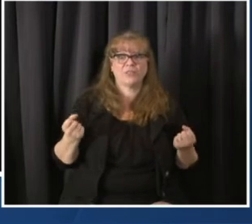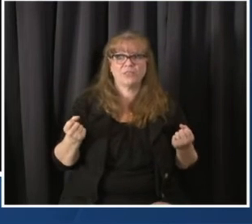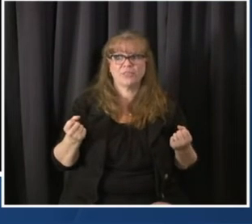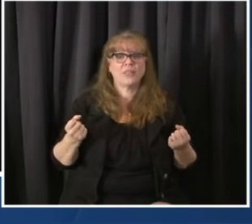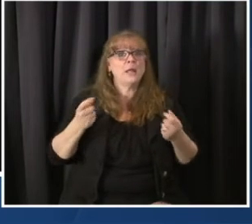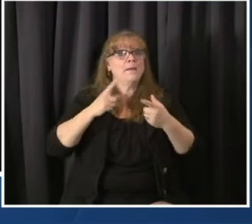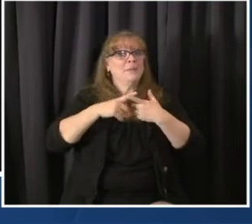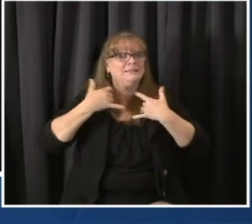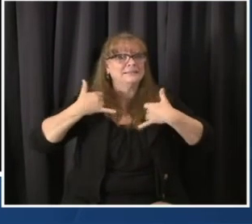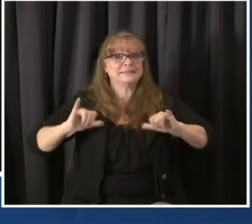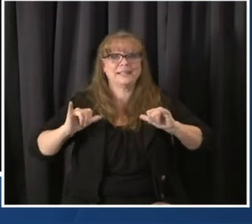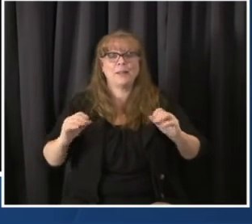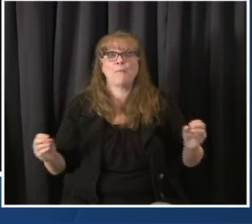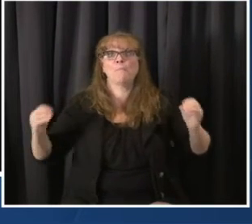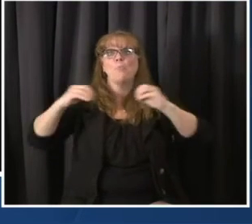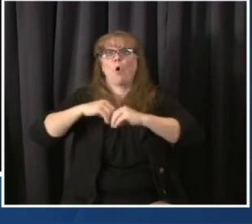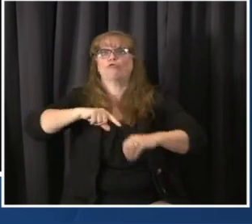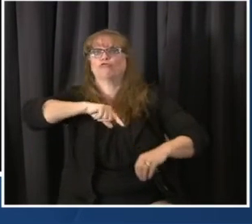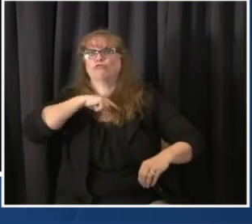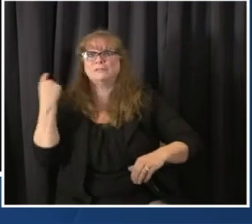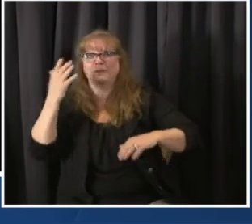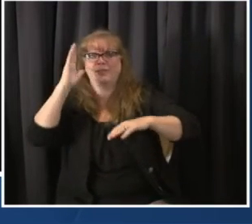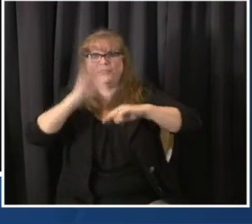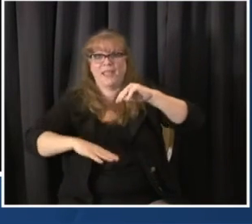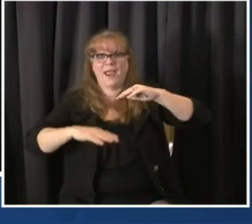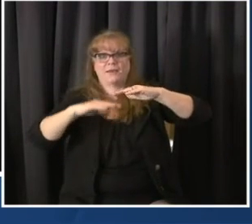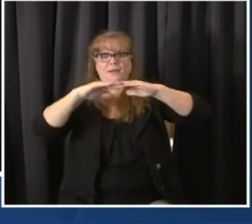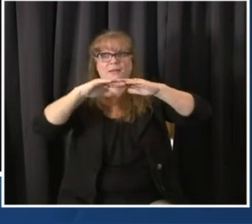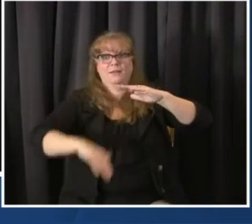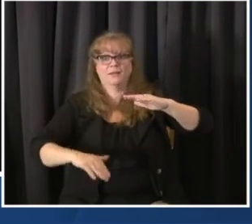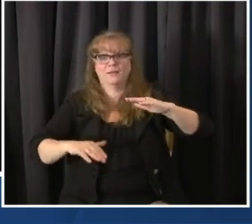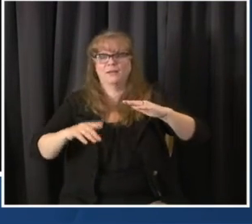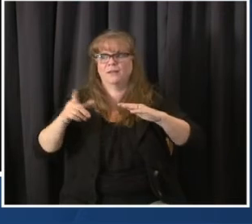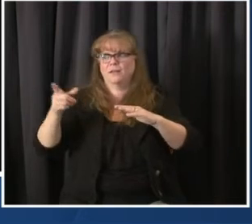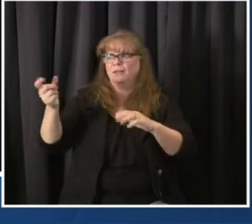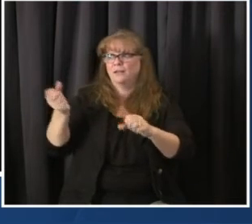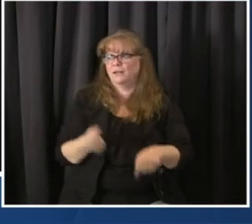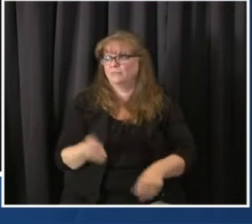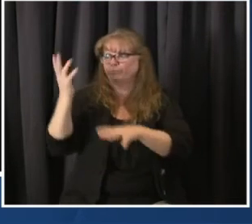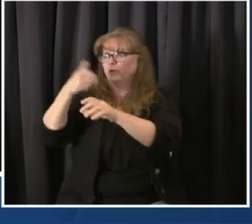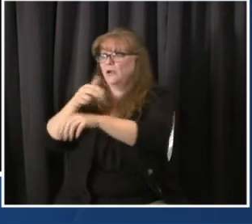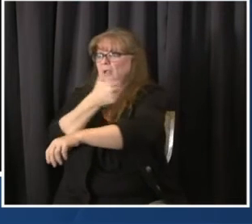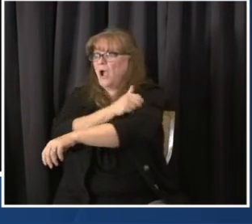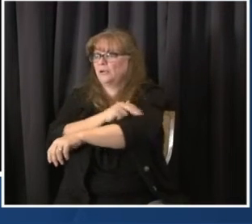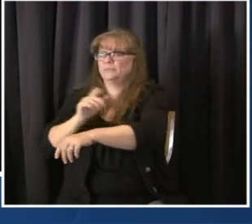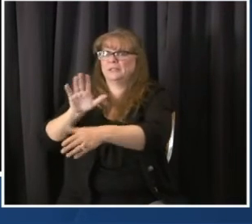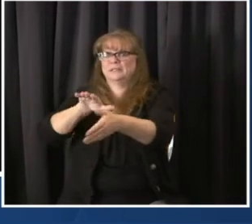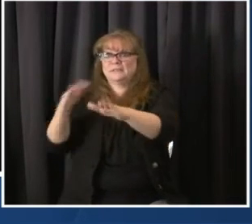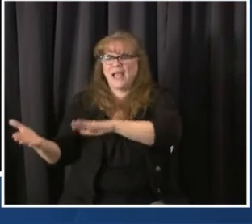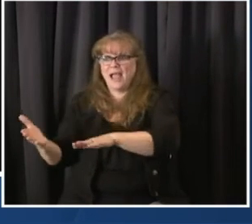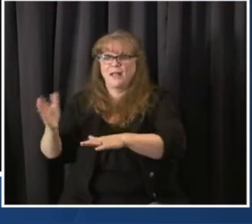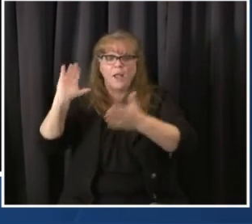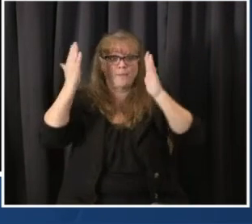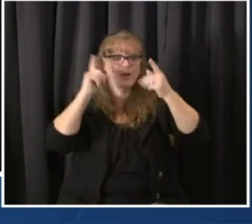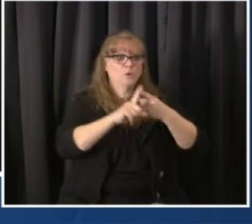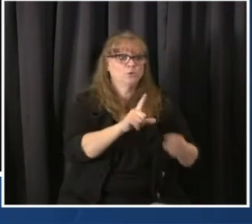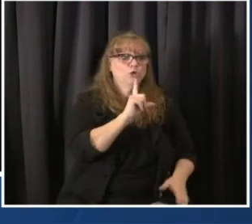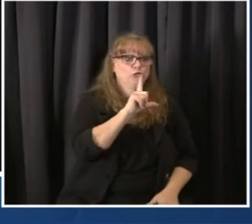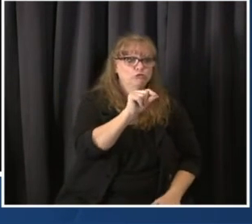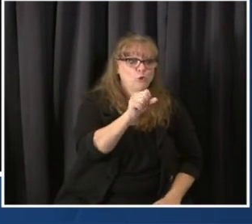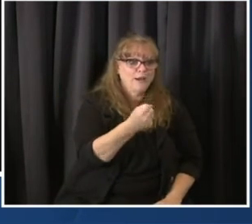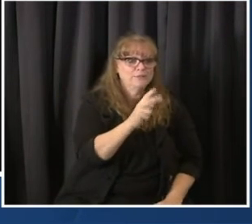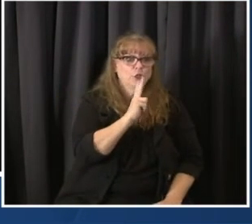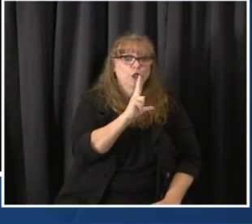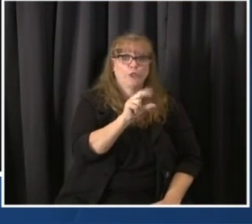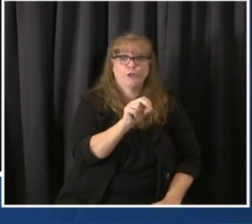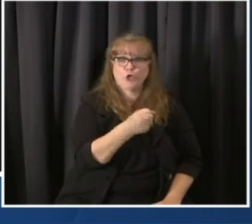who's who's healthy in their 80s and 90s. You see rates of fatality rates in excess of 8% among people who could track COVID